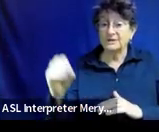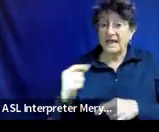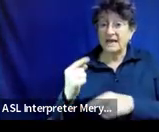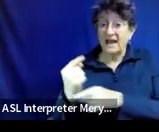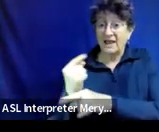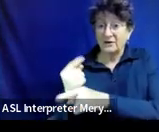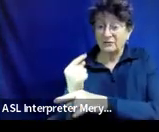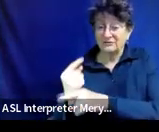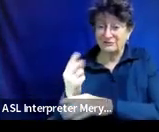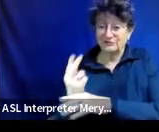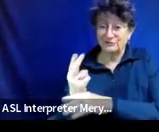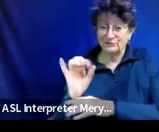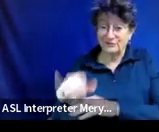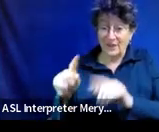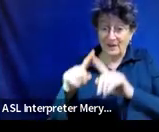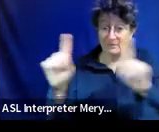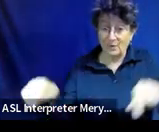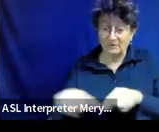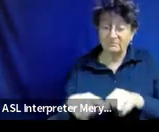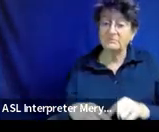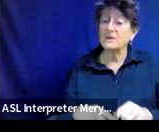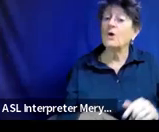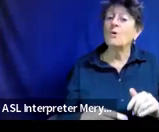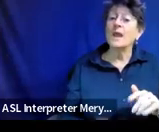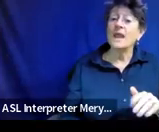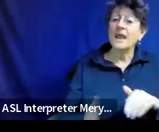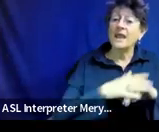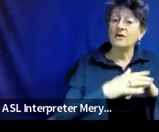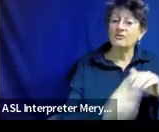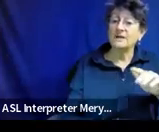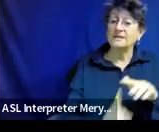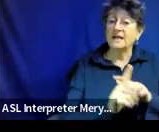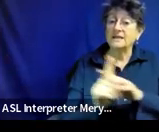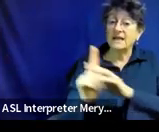So we want to increase attendance. We're teaching a first-then board.